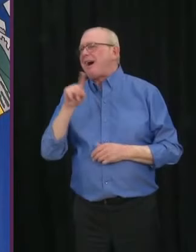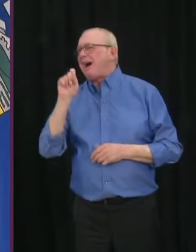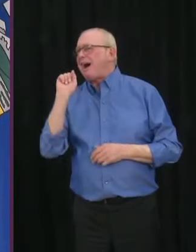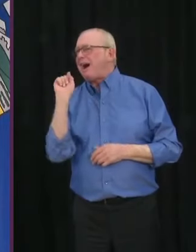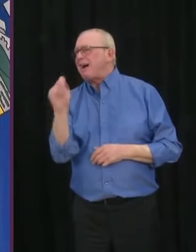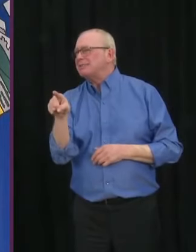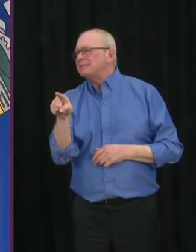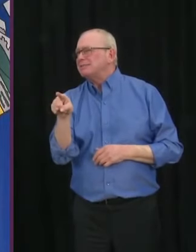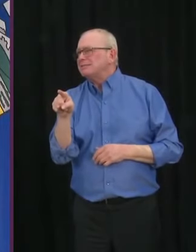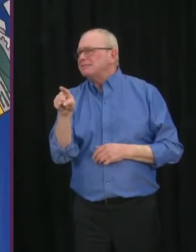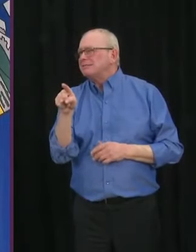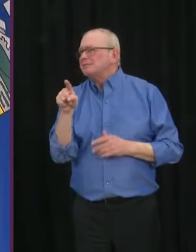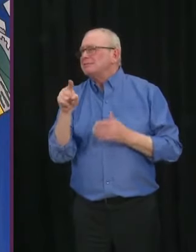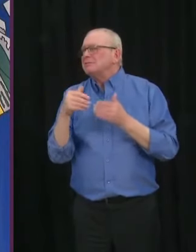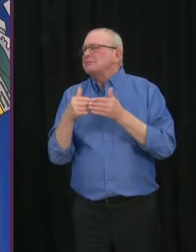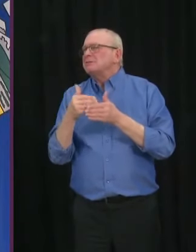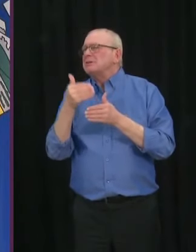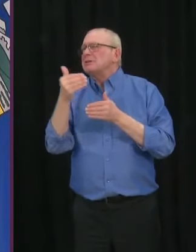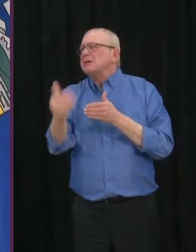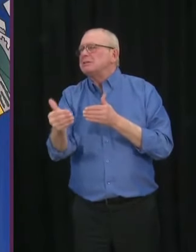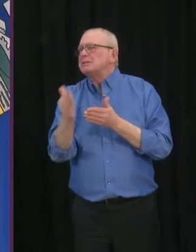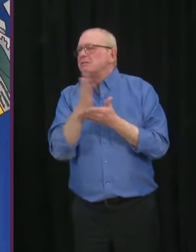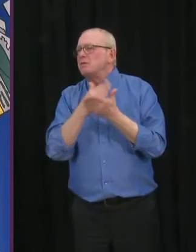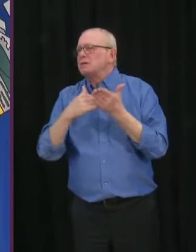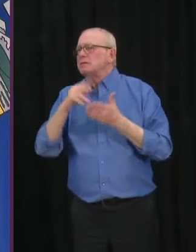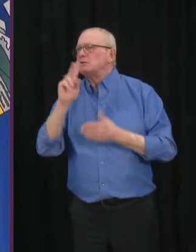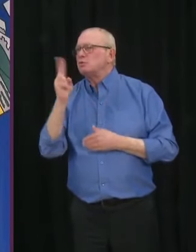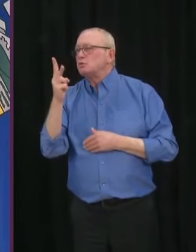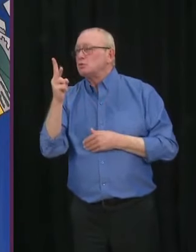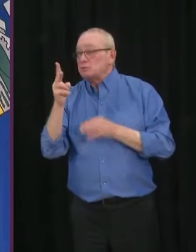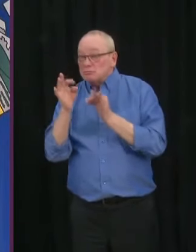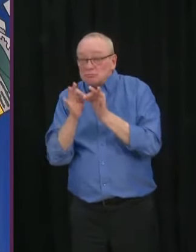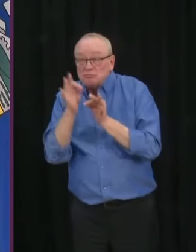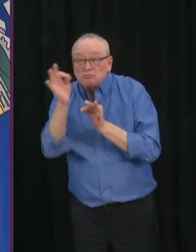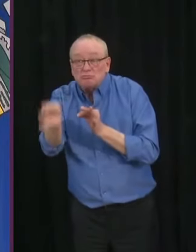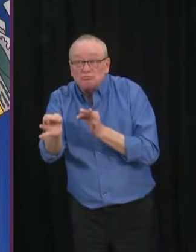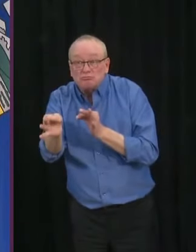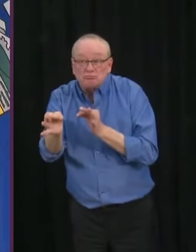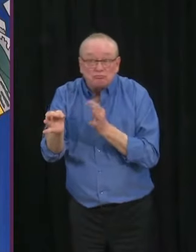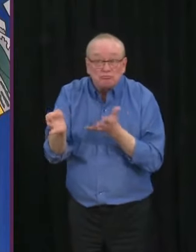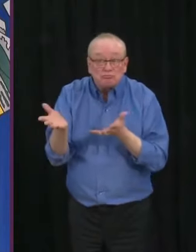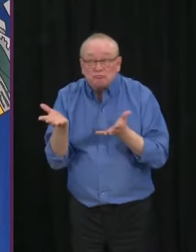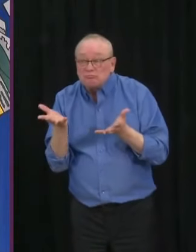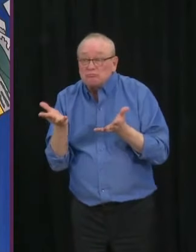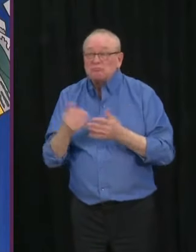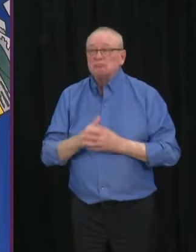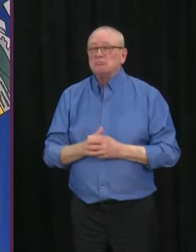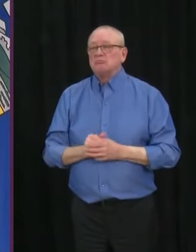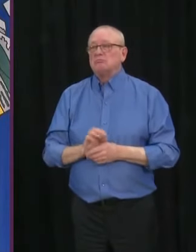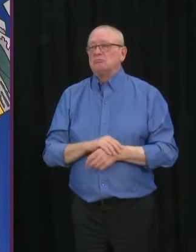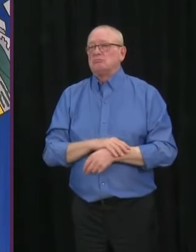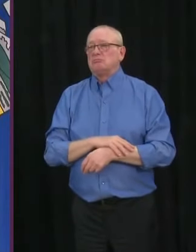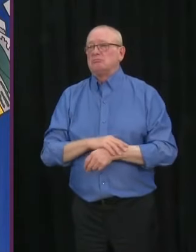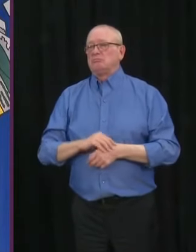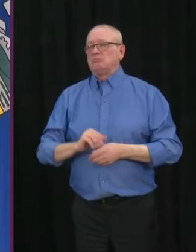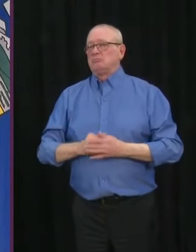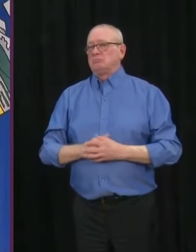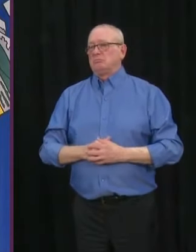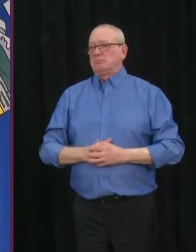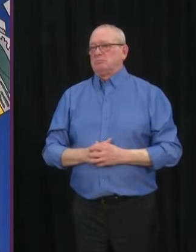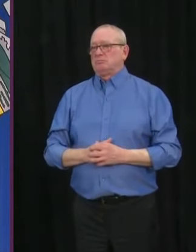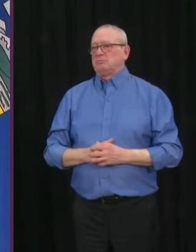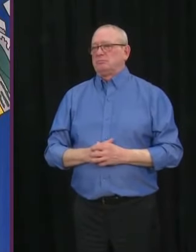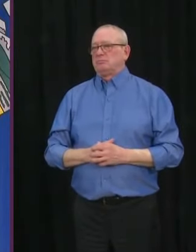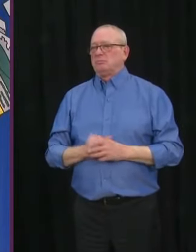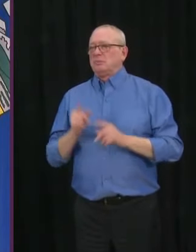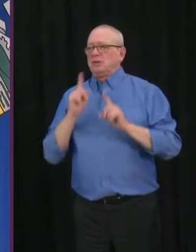of the vaccine rollout if this is the case that we're not going to start getting that consistency until April? No, there's not going to be